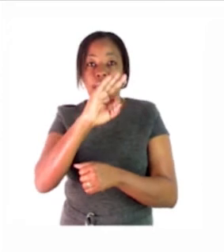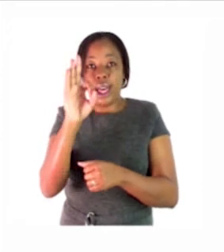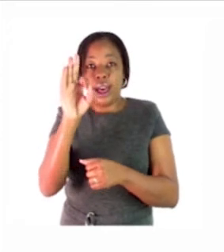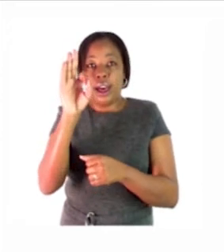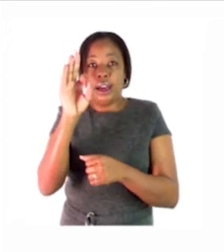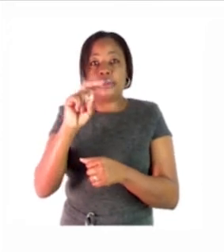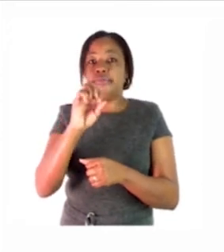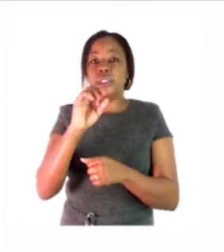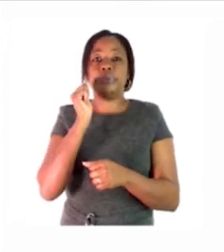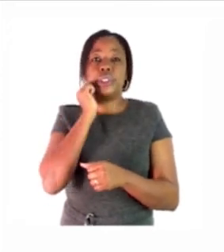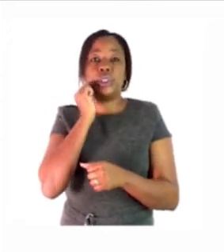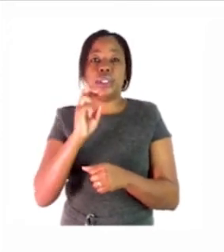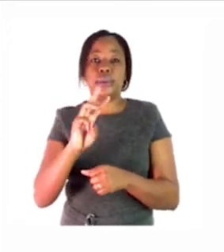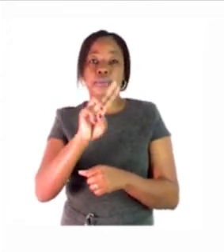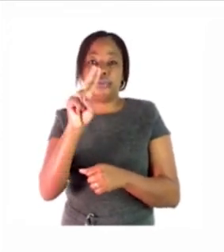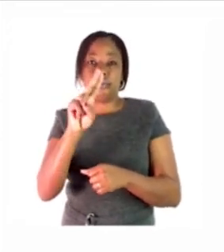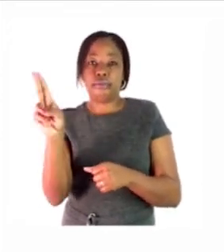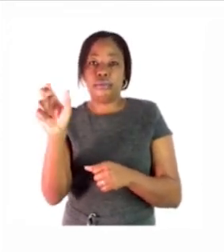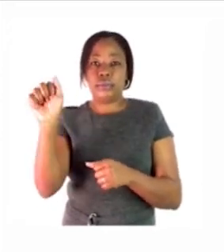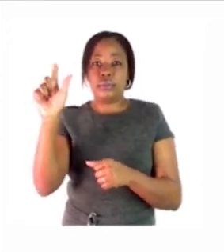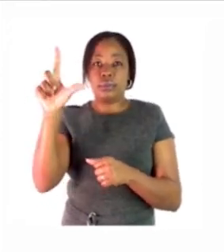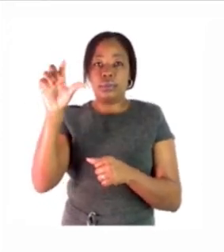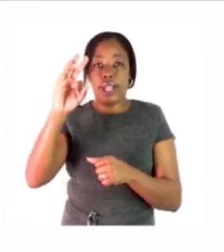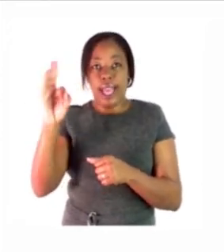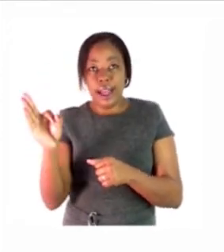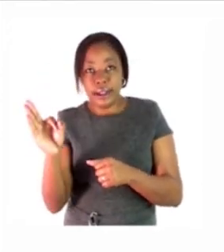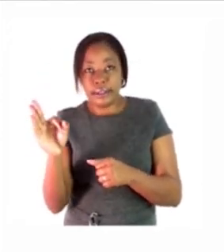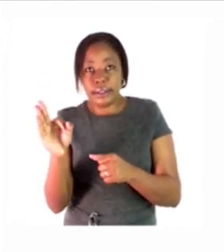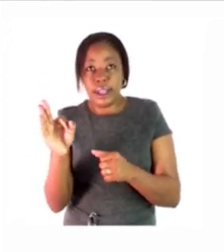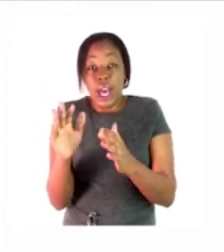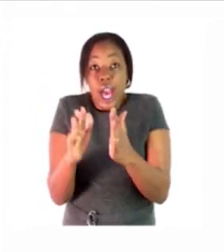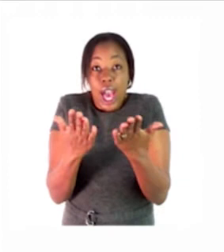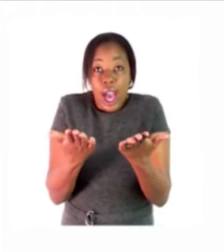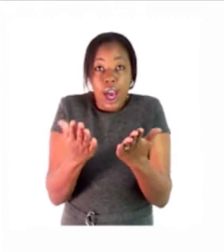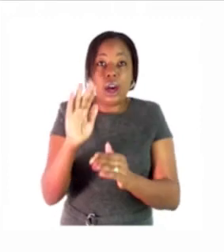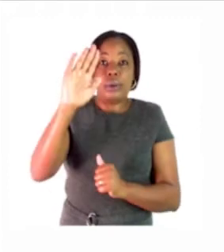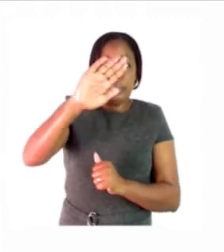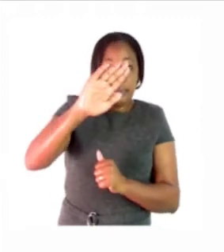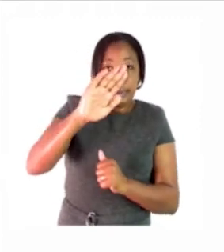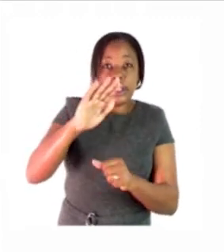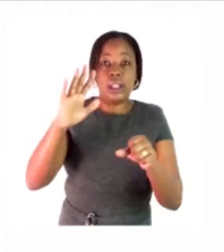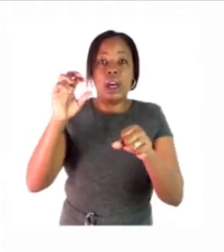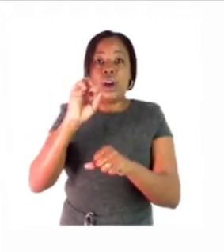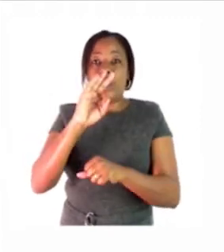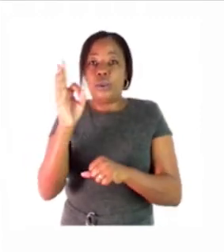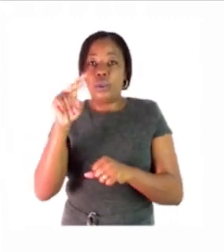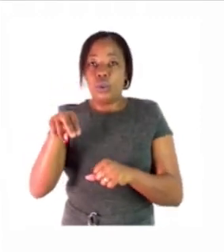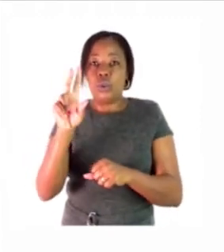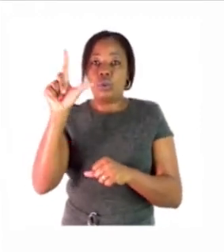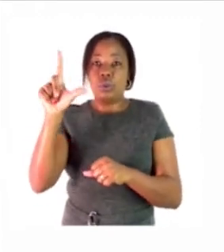you going to draw the first cup half full up to where are you going to draw the second one full